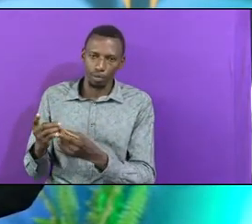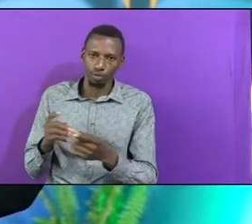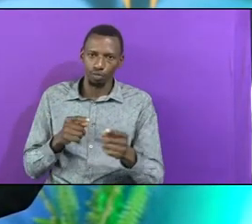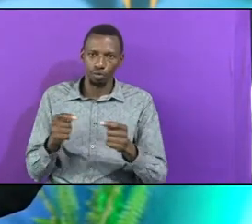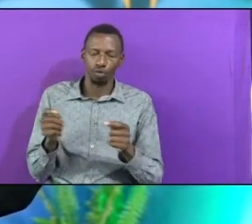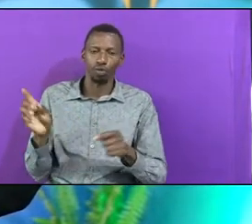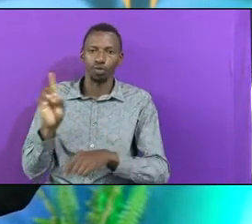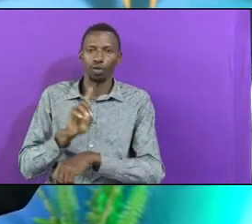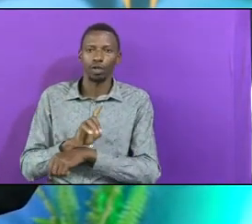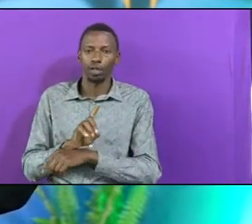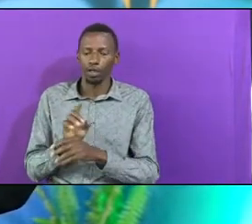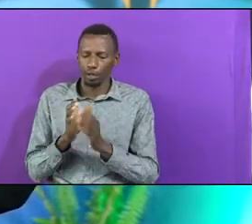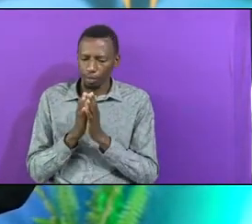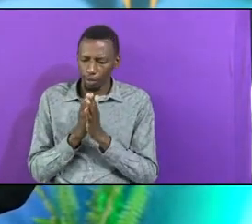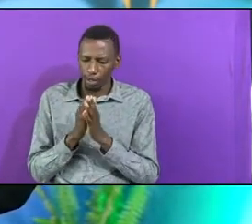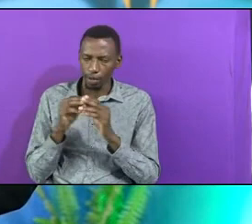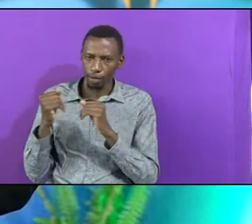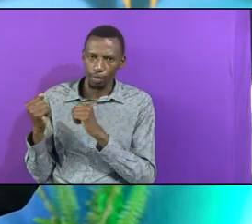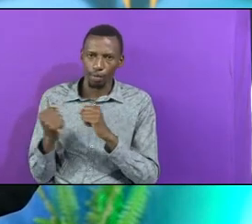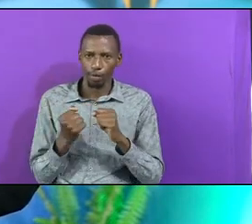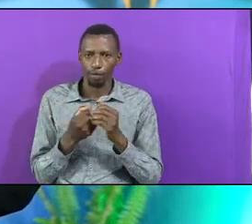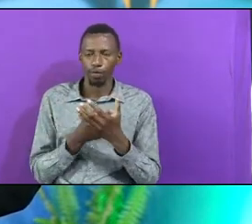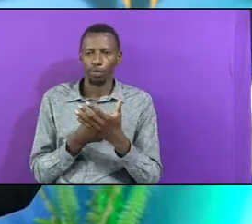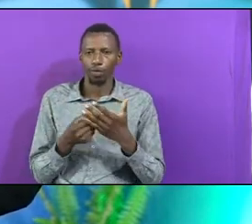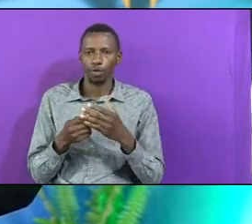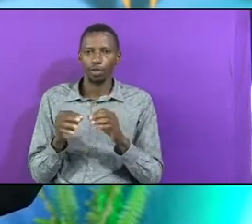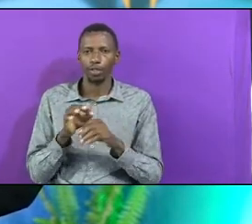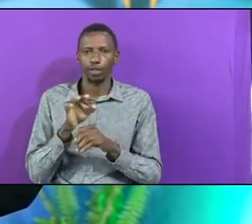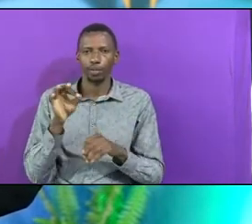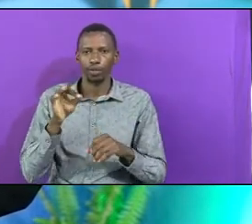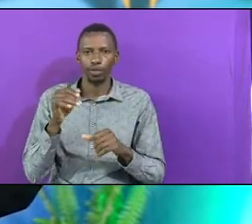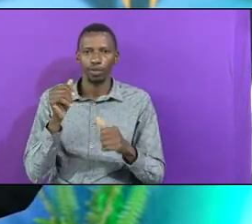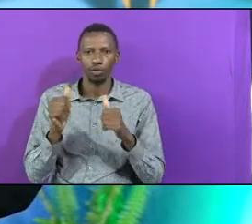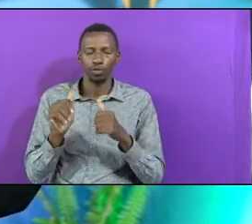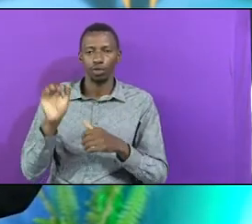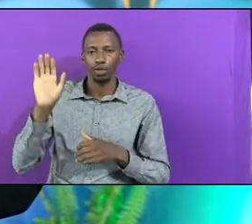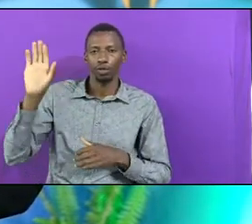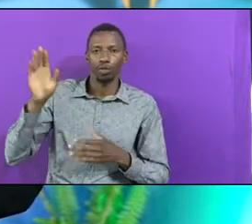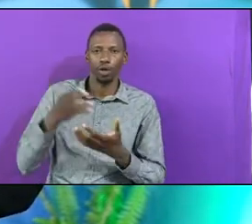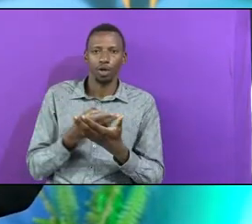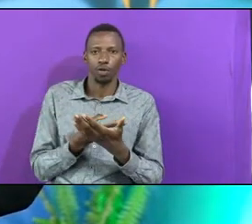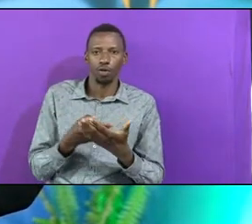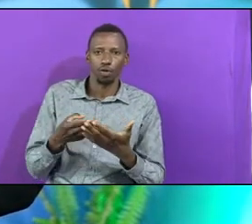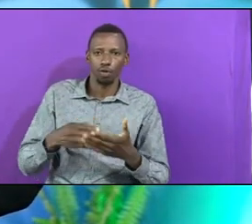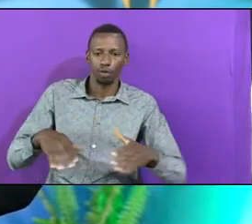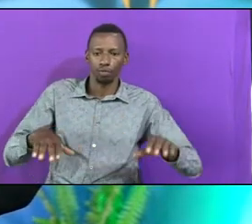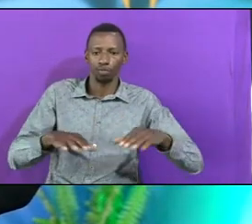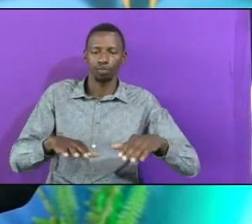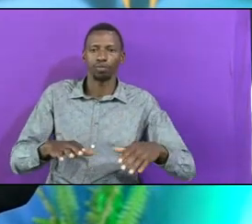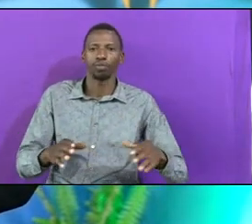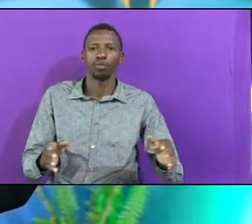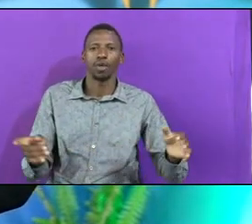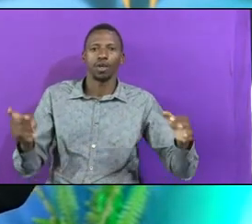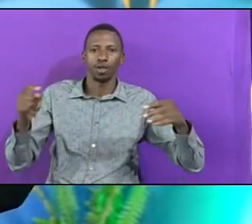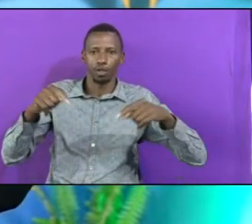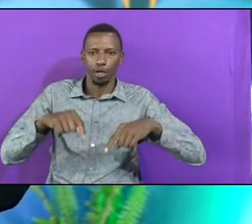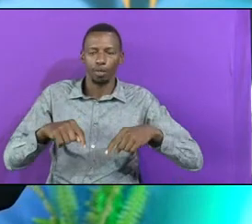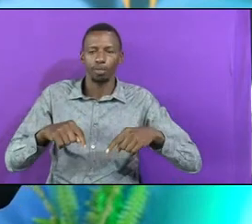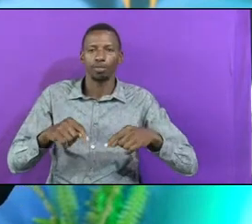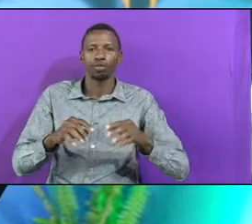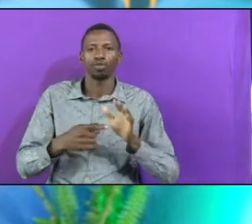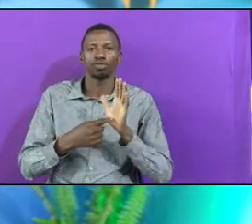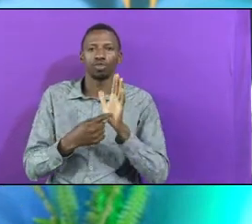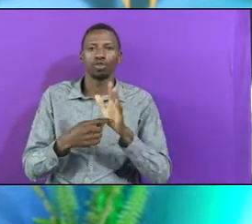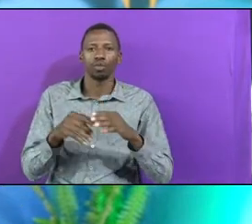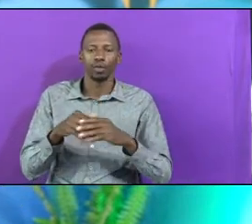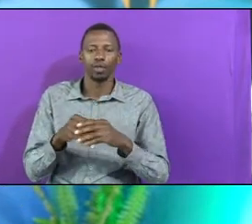the Holy Spirit that his divine presence will be manifest in the day and